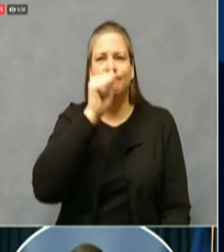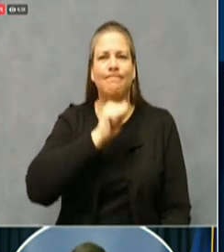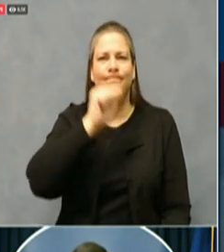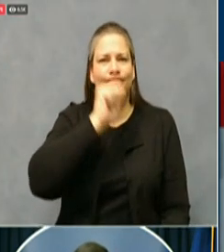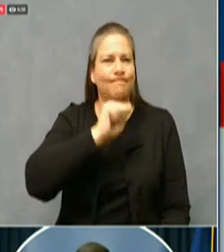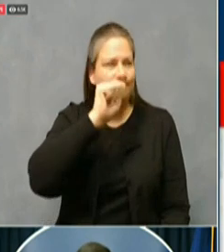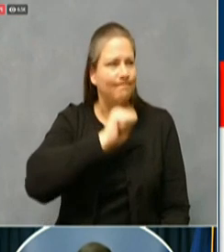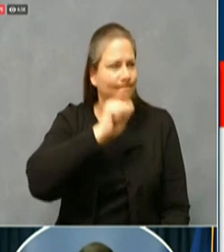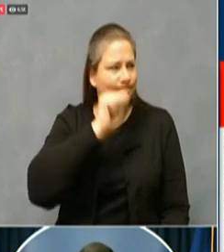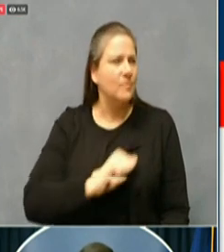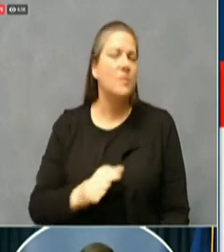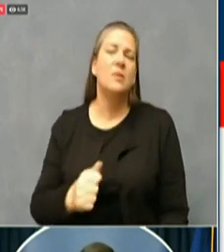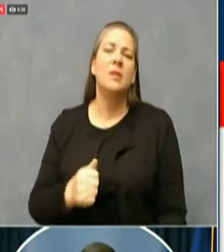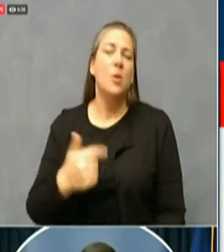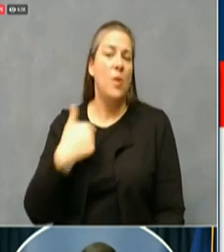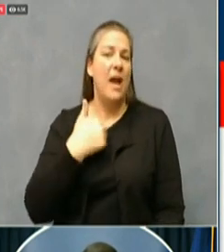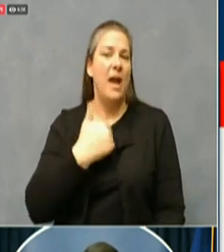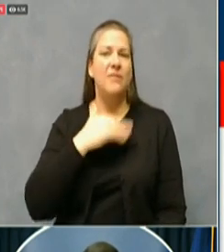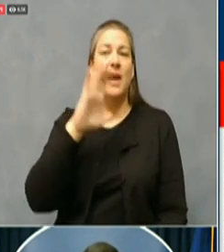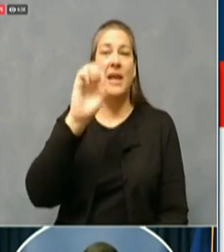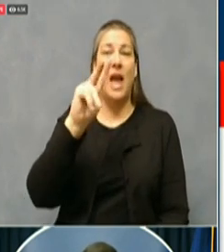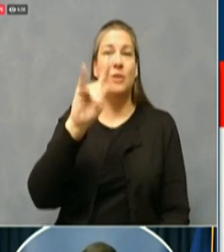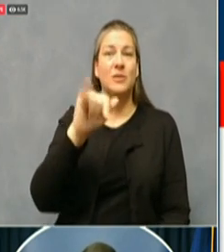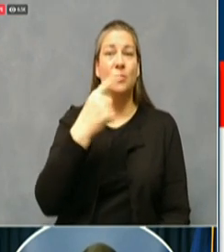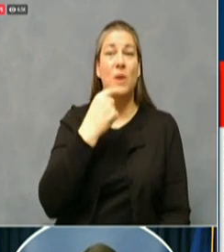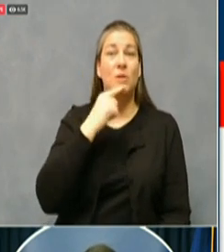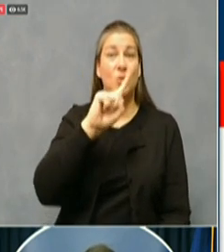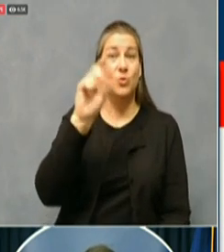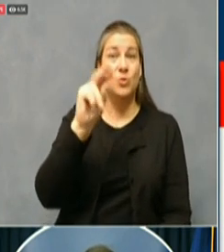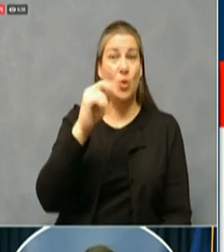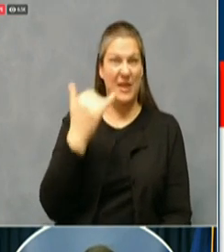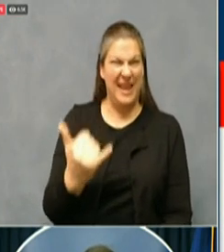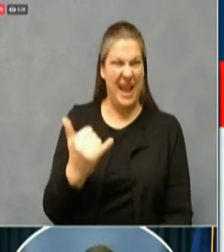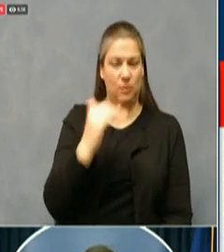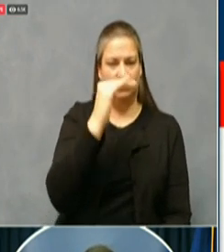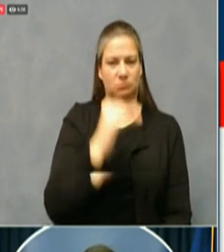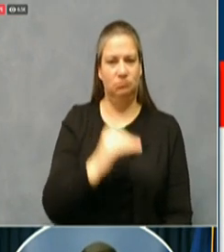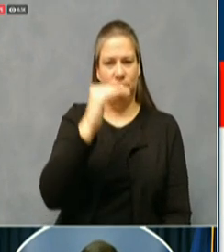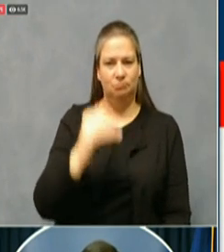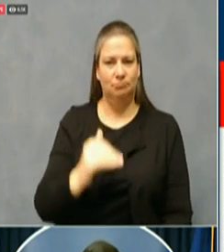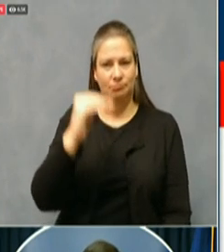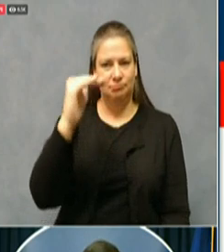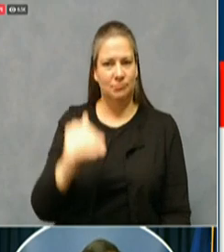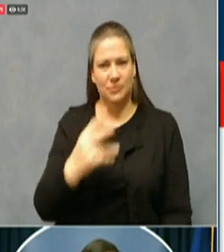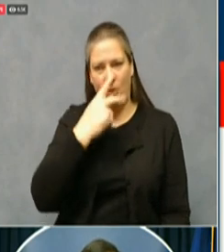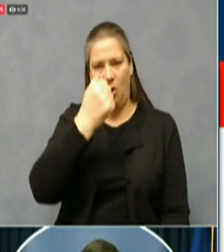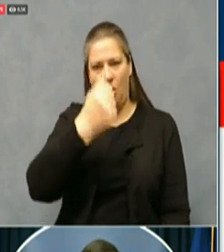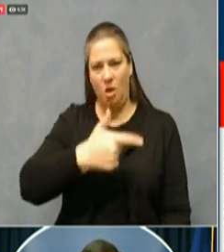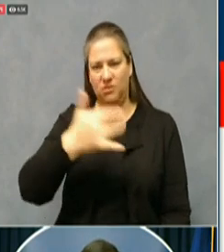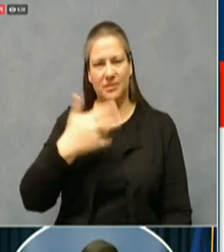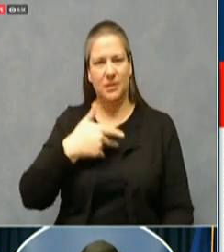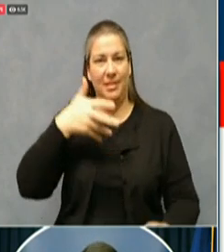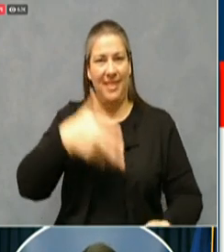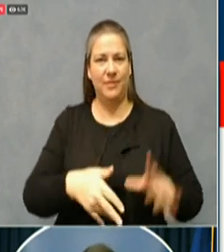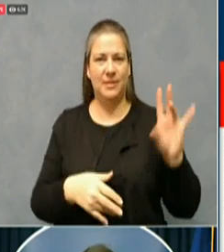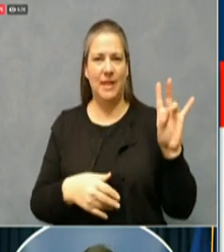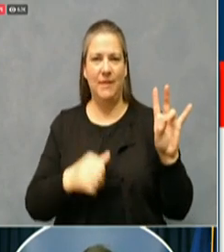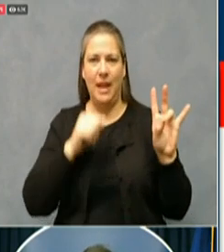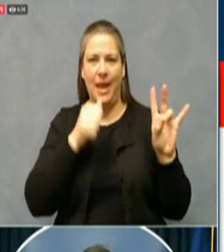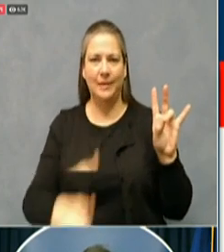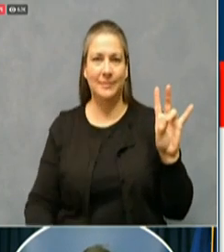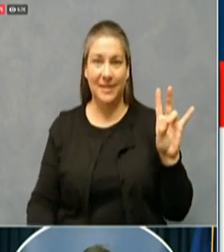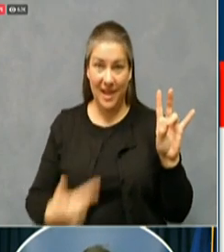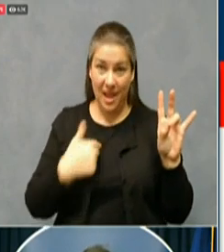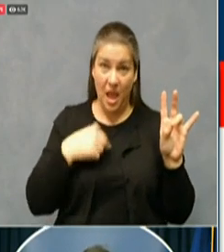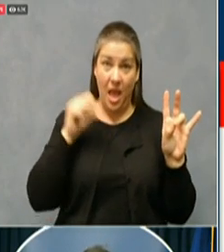those counties in the red zone that will show now. But I mean, it's all but but seven. It might be easier to think about the ones that